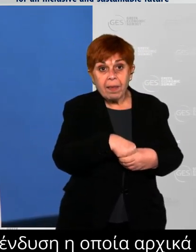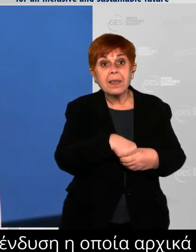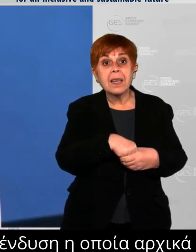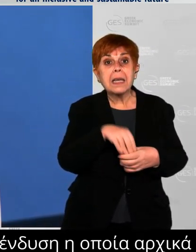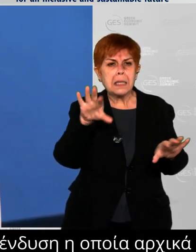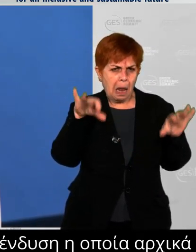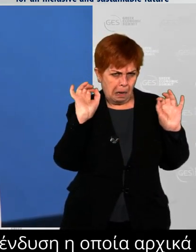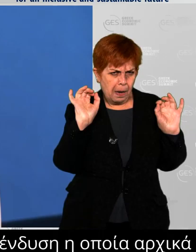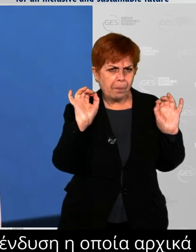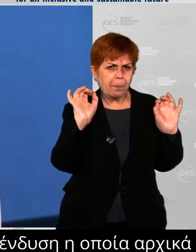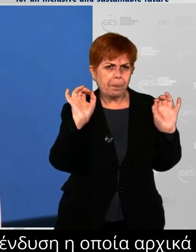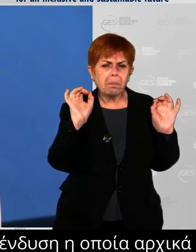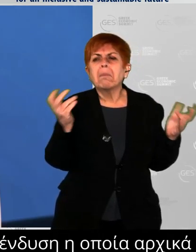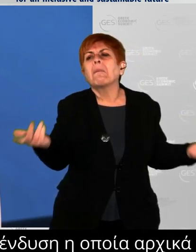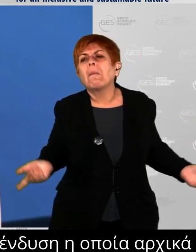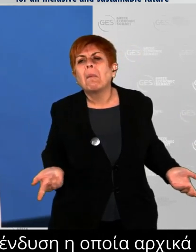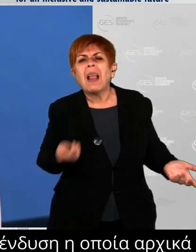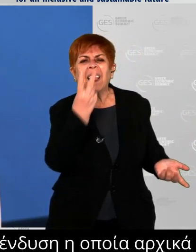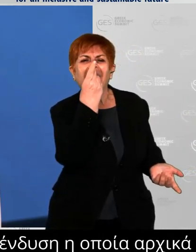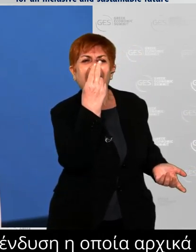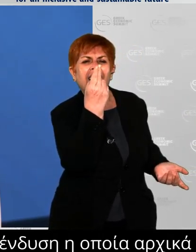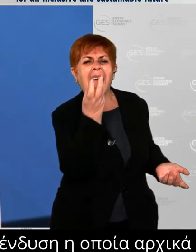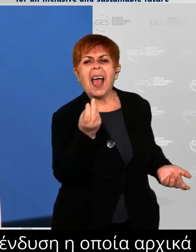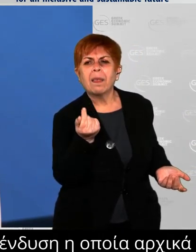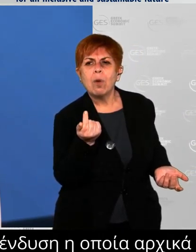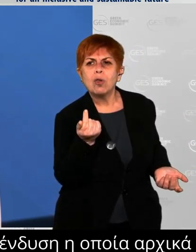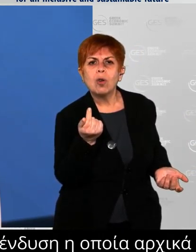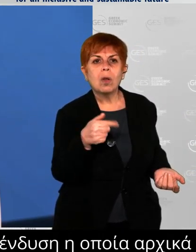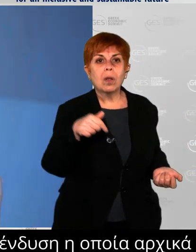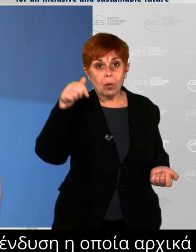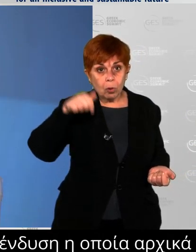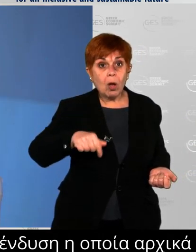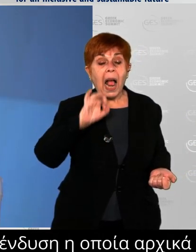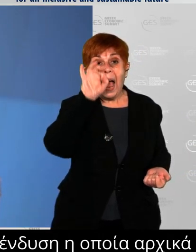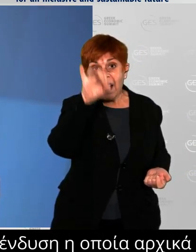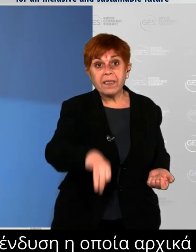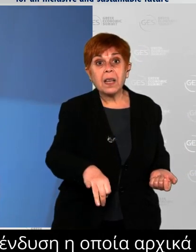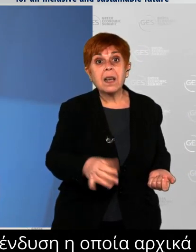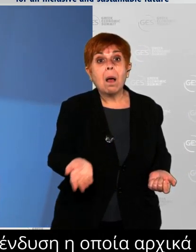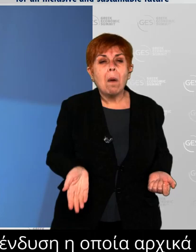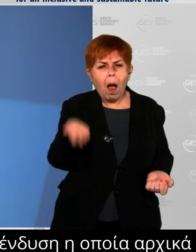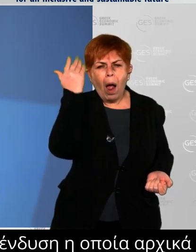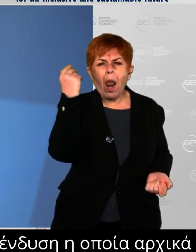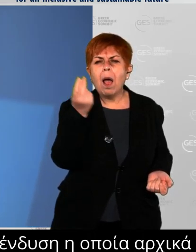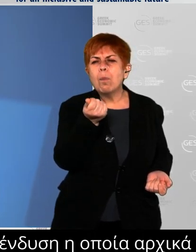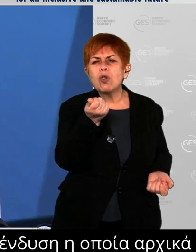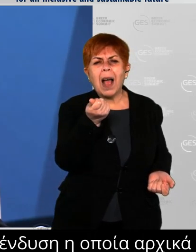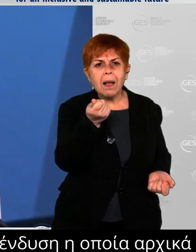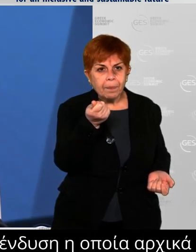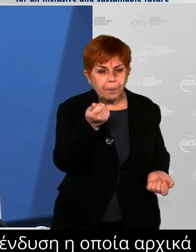is now approaching a head count of a thousand. With a much more ambitious